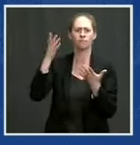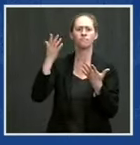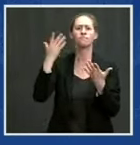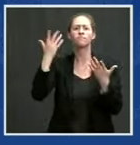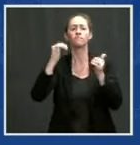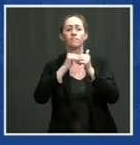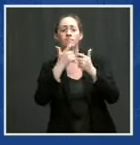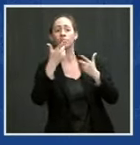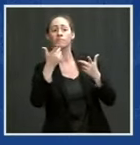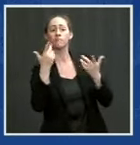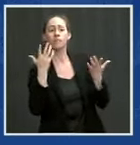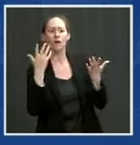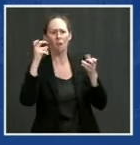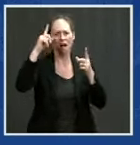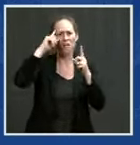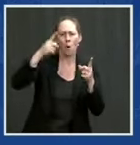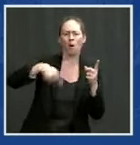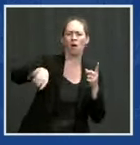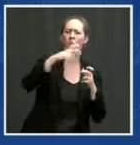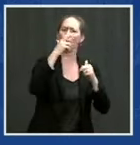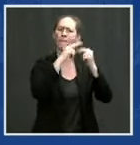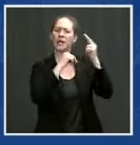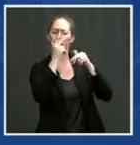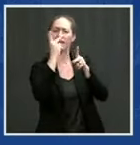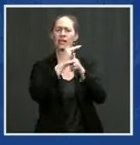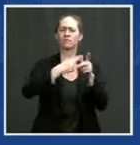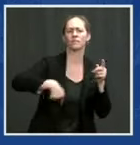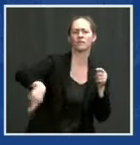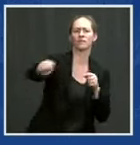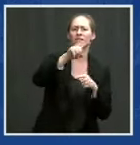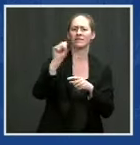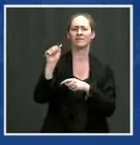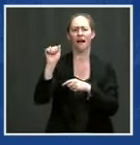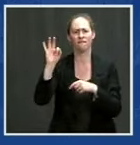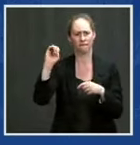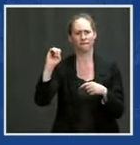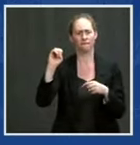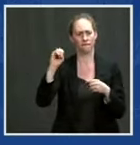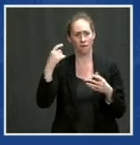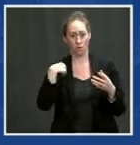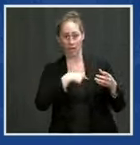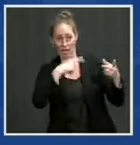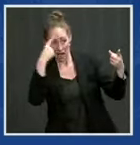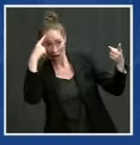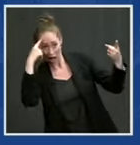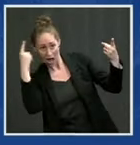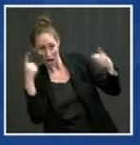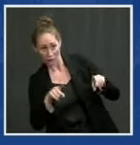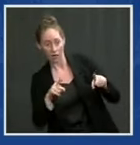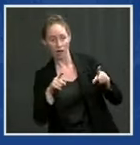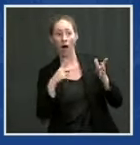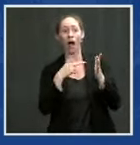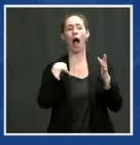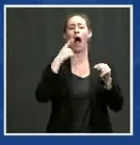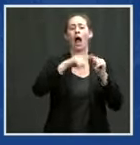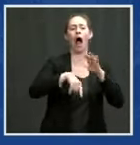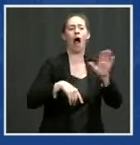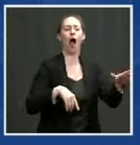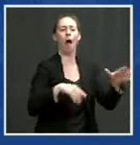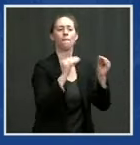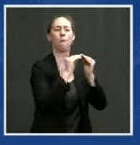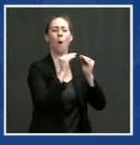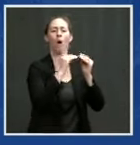do so there's things and so when i said we agree i'm not going to go back and renegotiate the amtrak piece